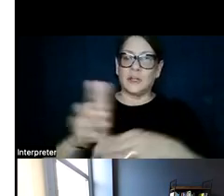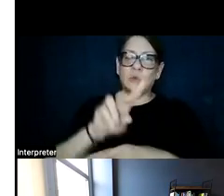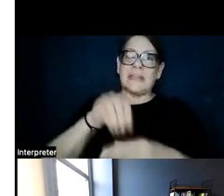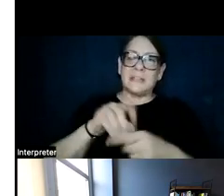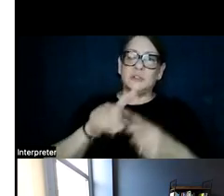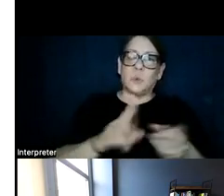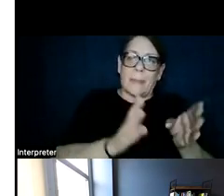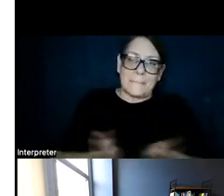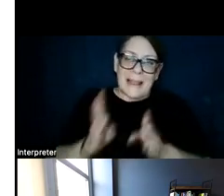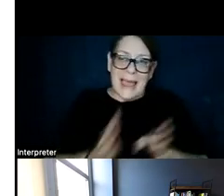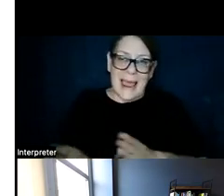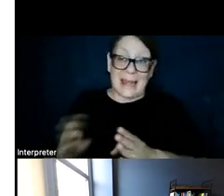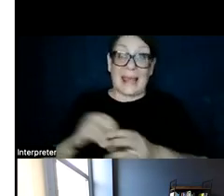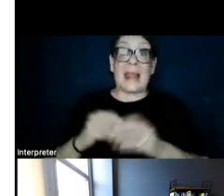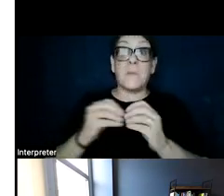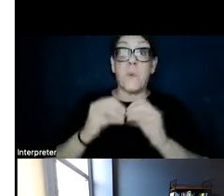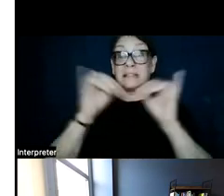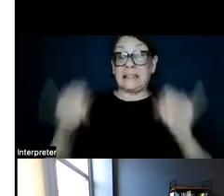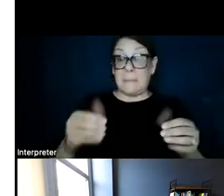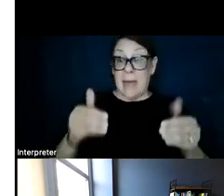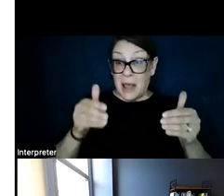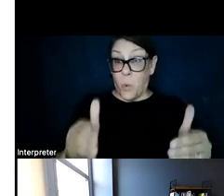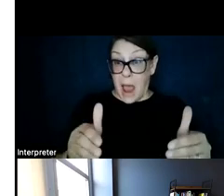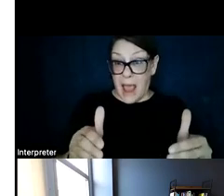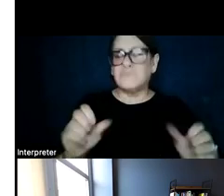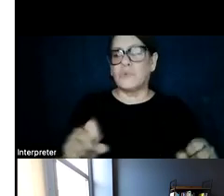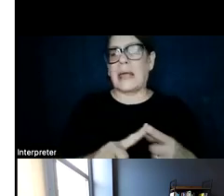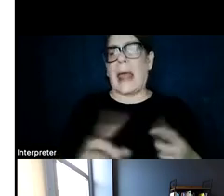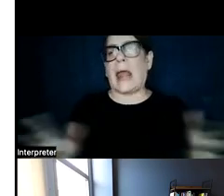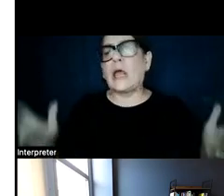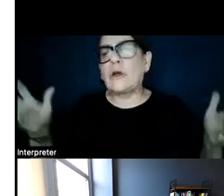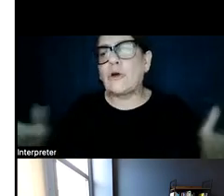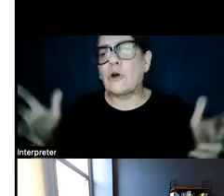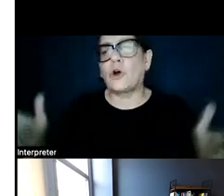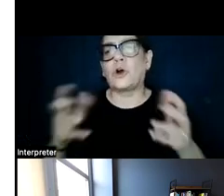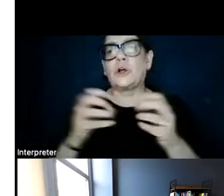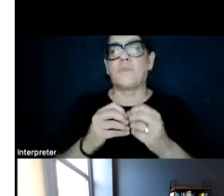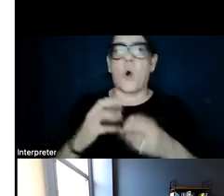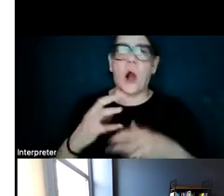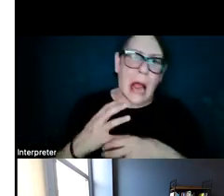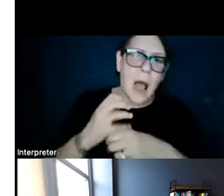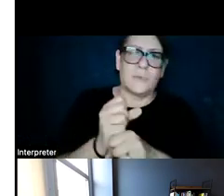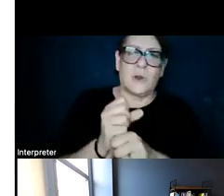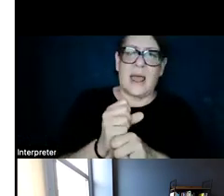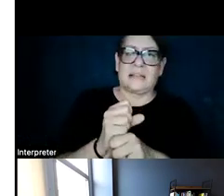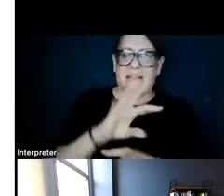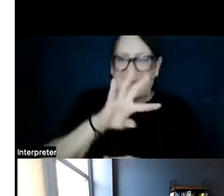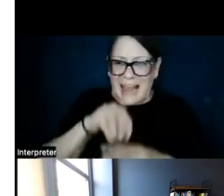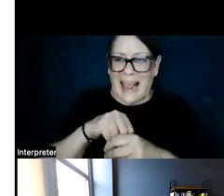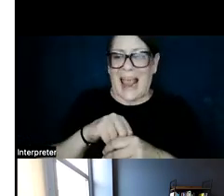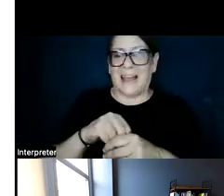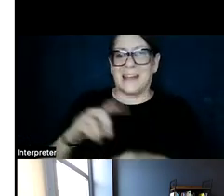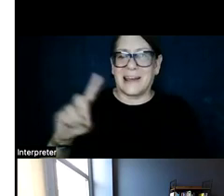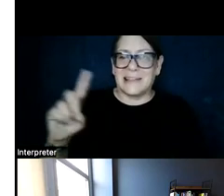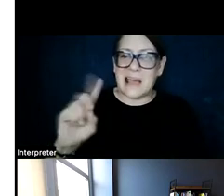in a more systematic way, we can encourage more comprehensive and engaged democratic